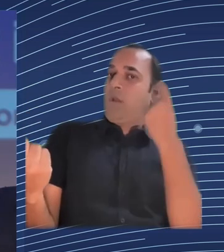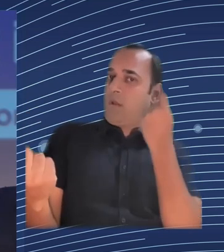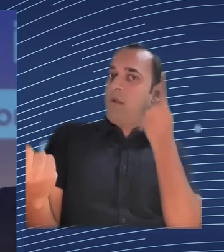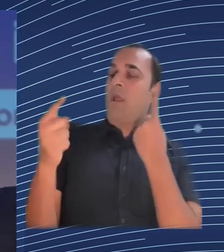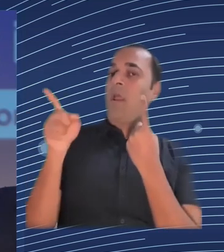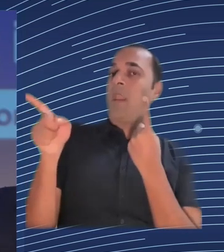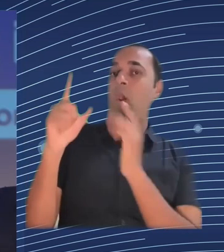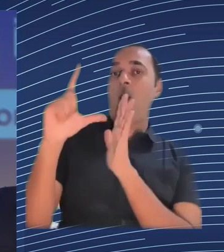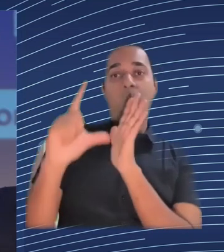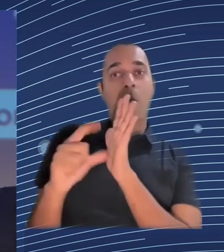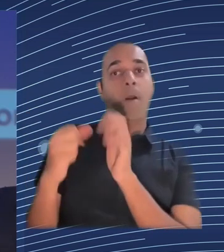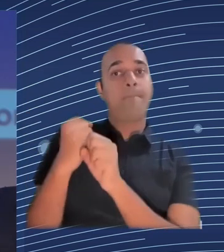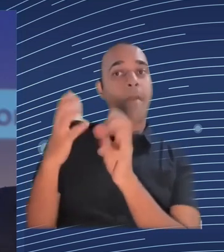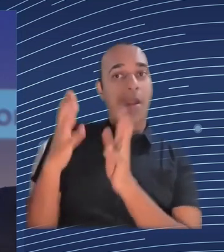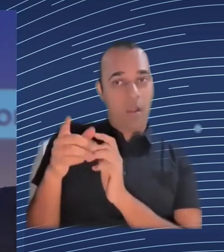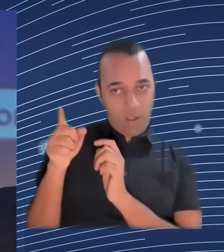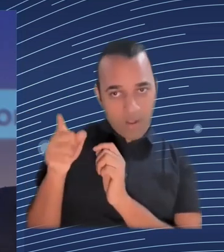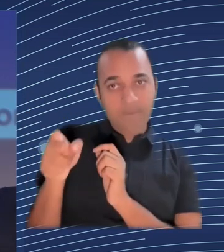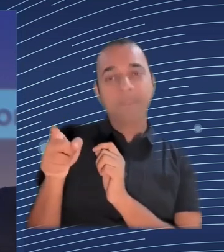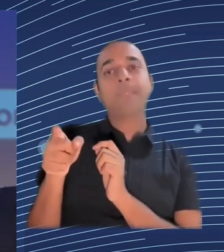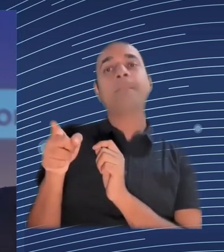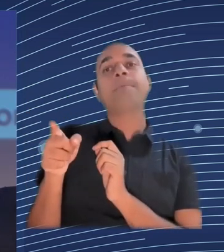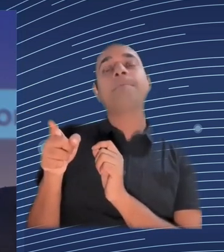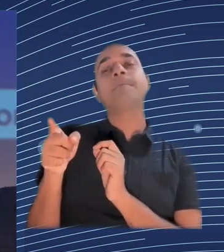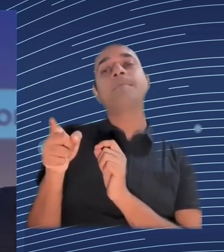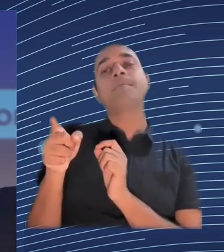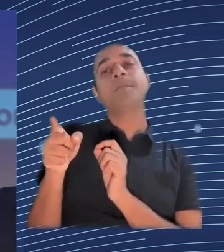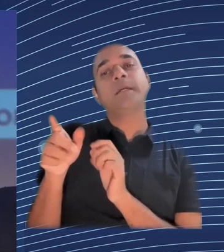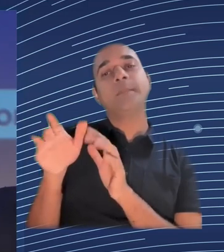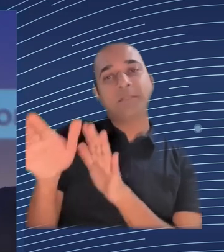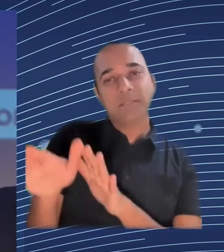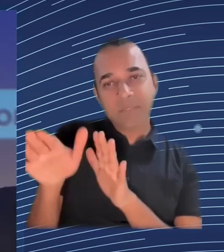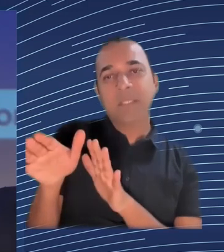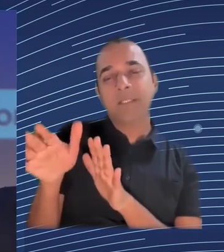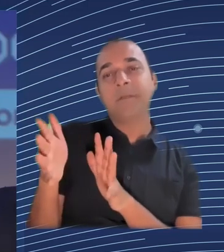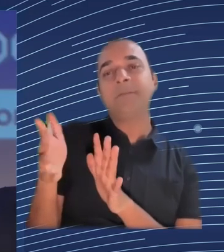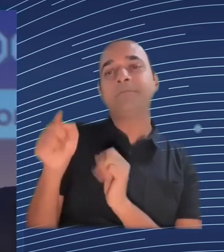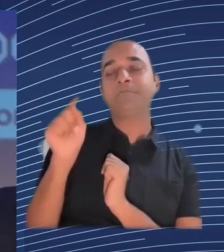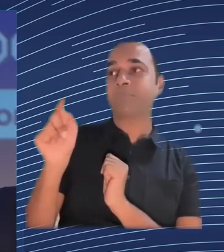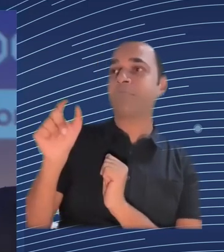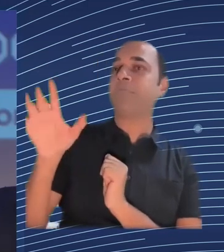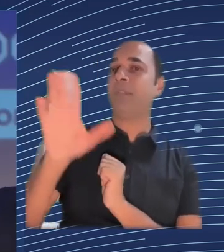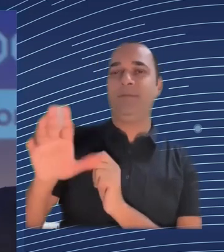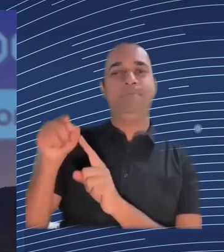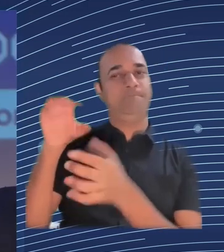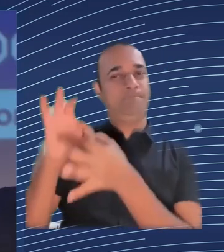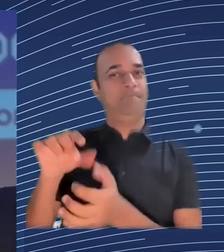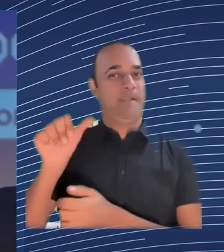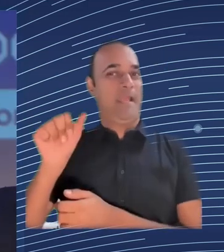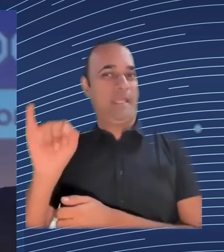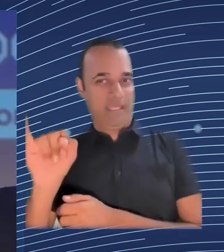AI must be explainable it has to be trustworthy and it has to have a very clear governance model in place